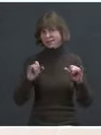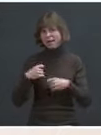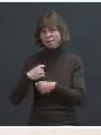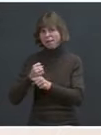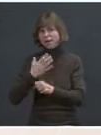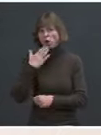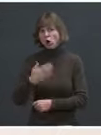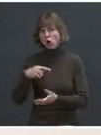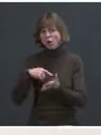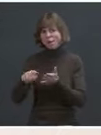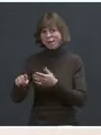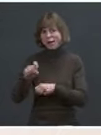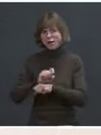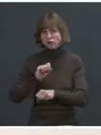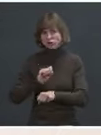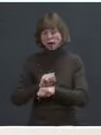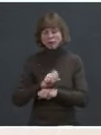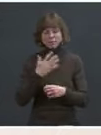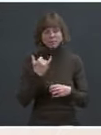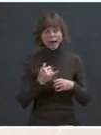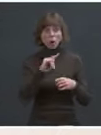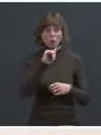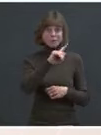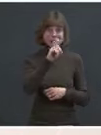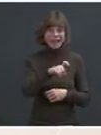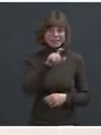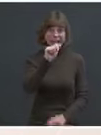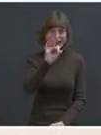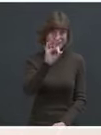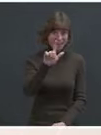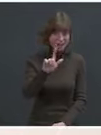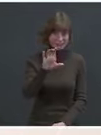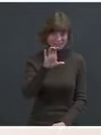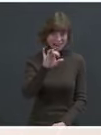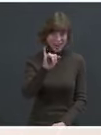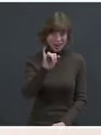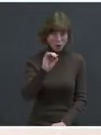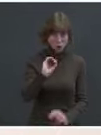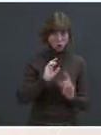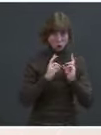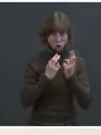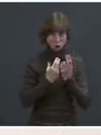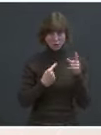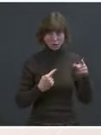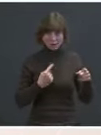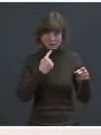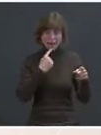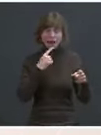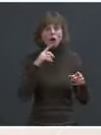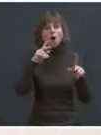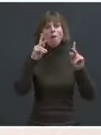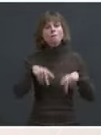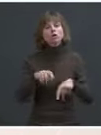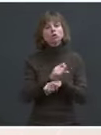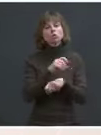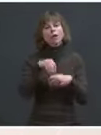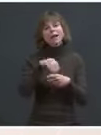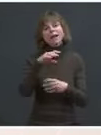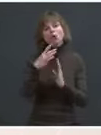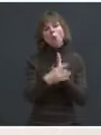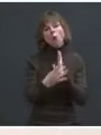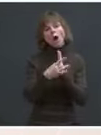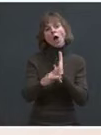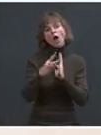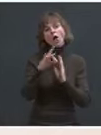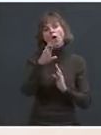the president of the Texas AFL-CIO has come out to say someone working in a refinery leaving to go install solar